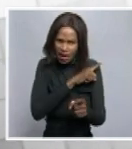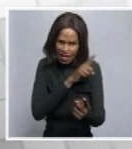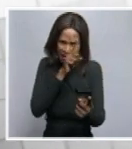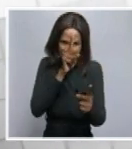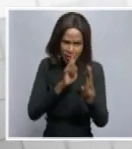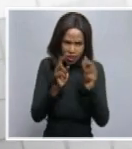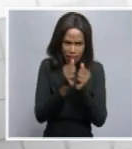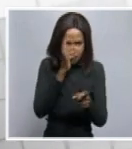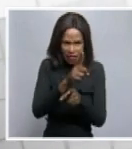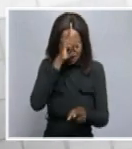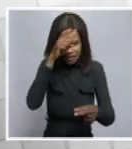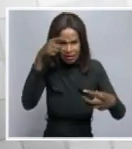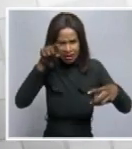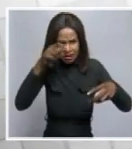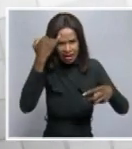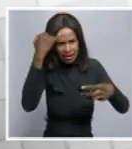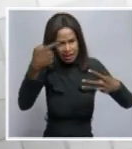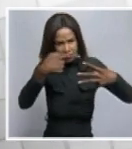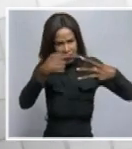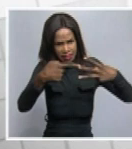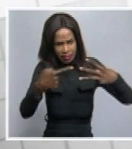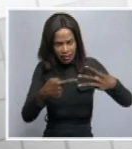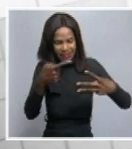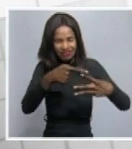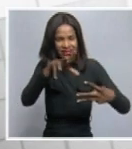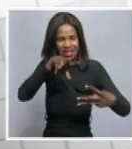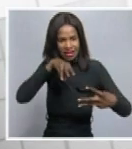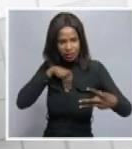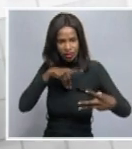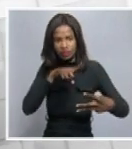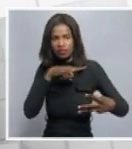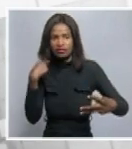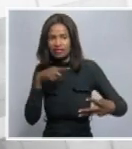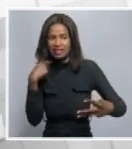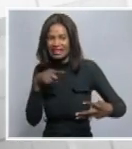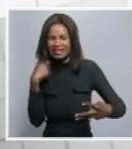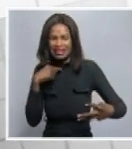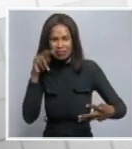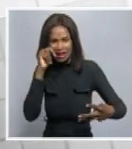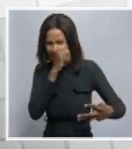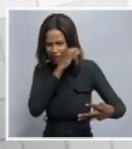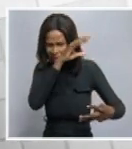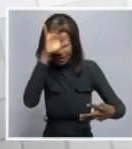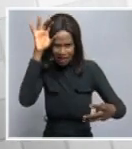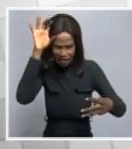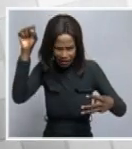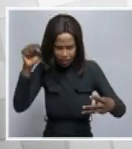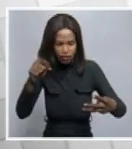three things. That is, to accept that they have committed a genocide, they are ready to apologize,